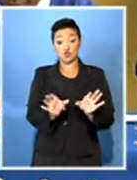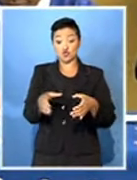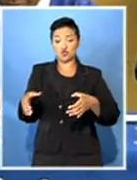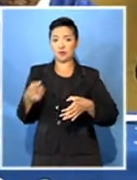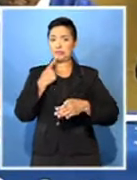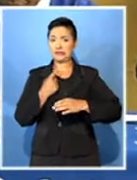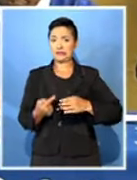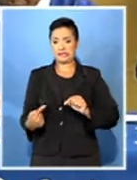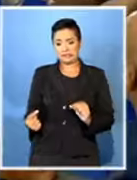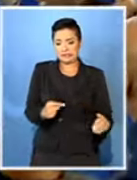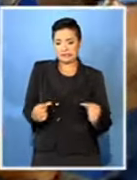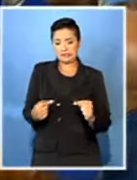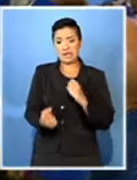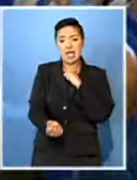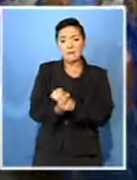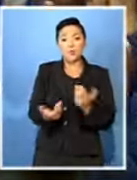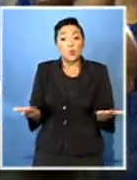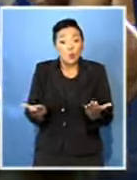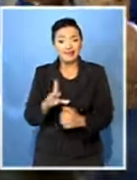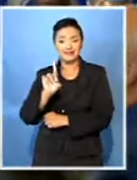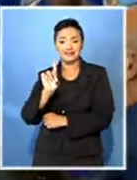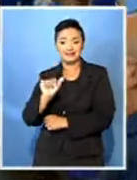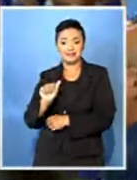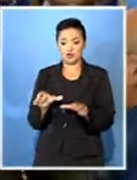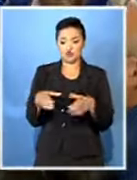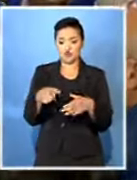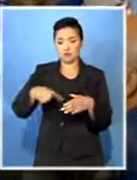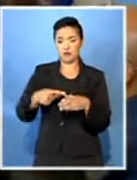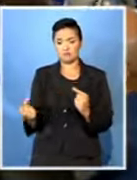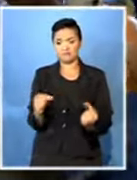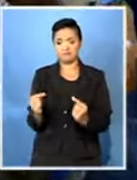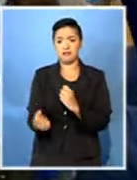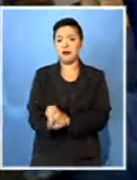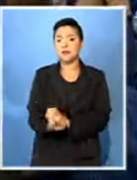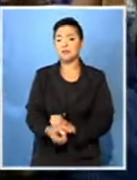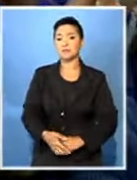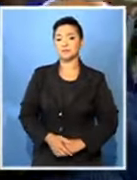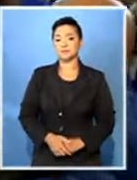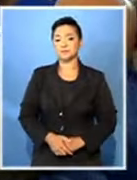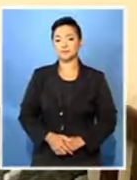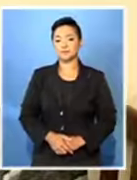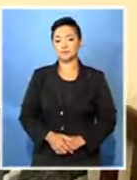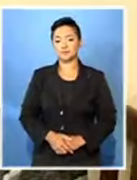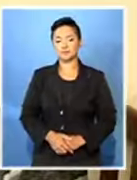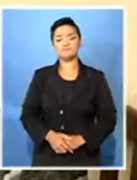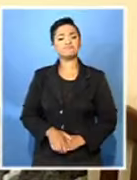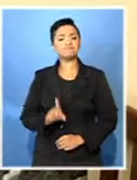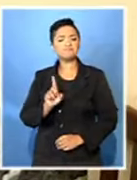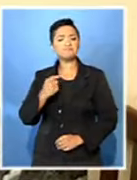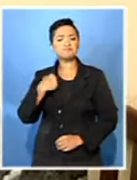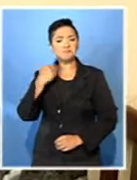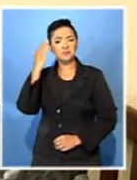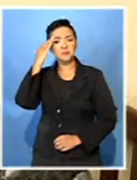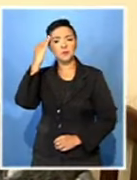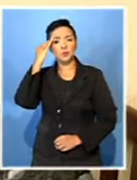has been brewing within the DA for a long time. I do know that there have been tensions and